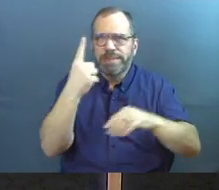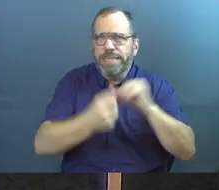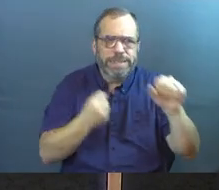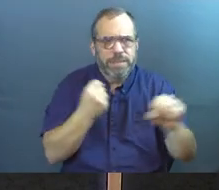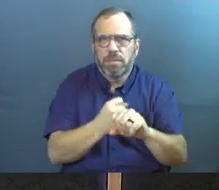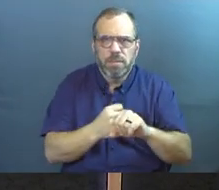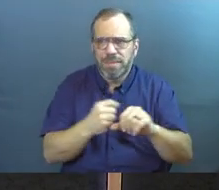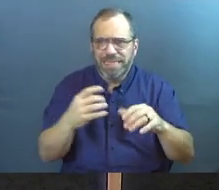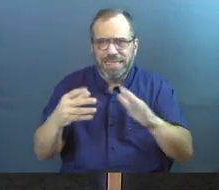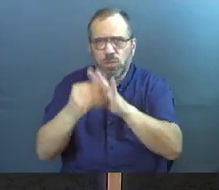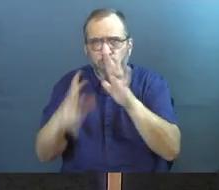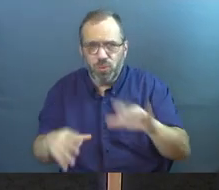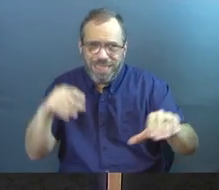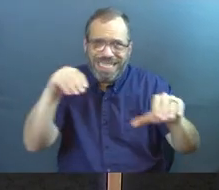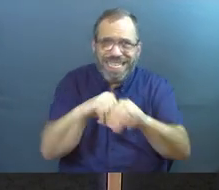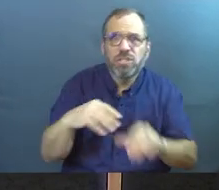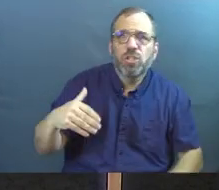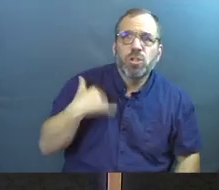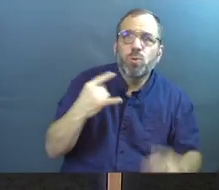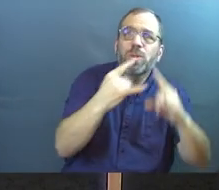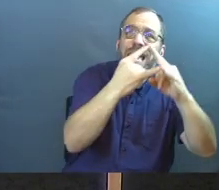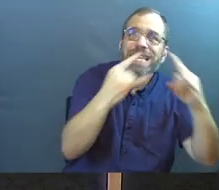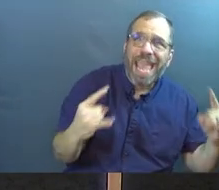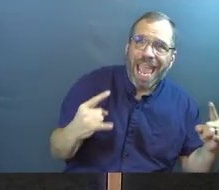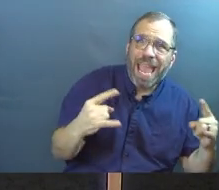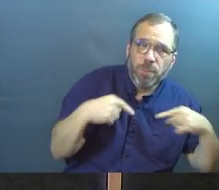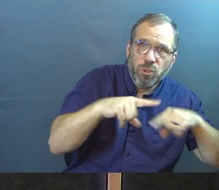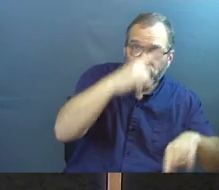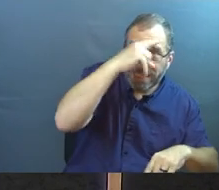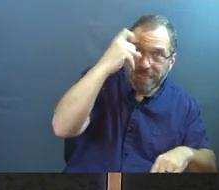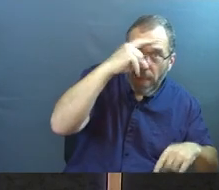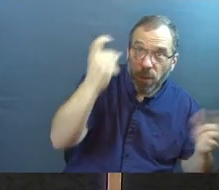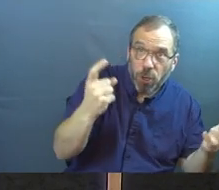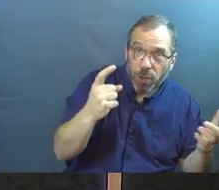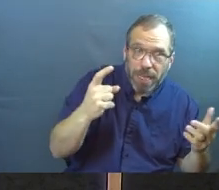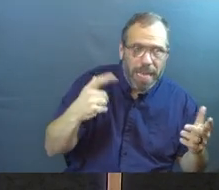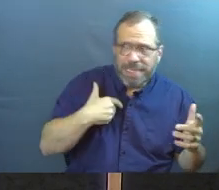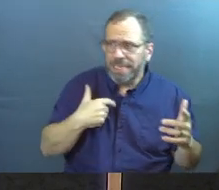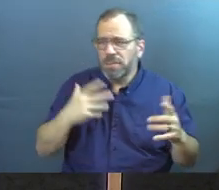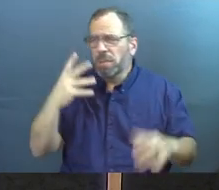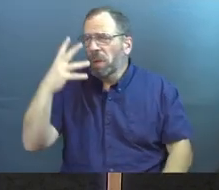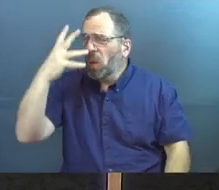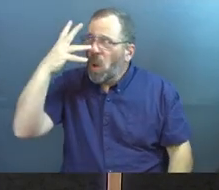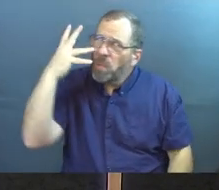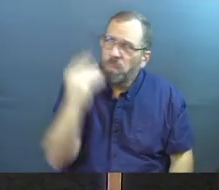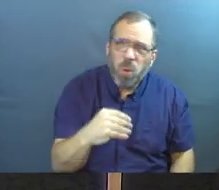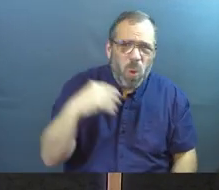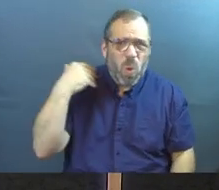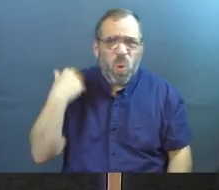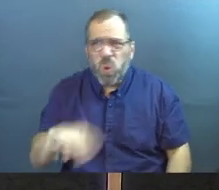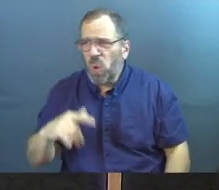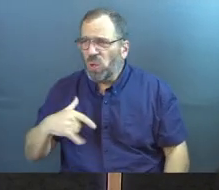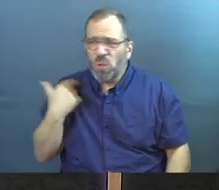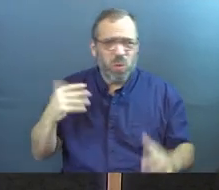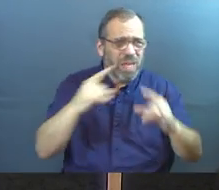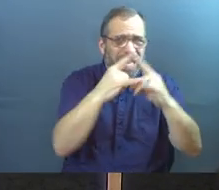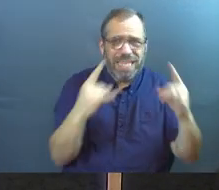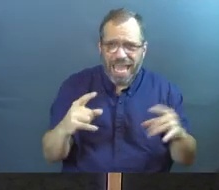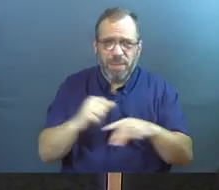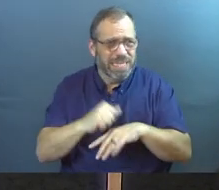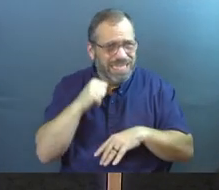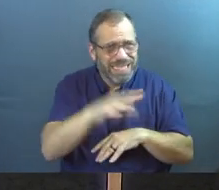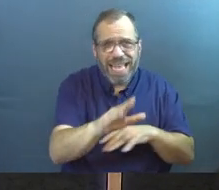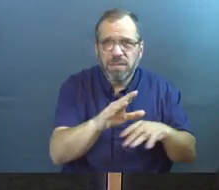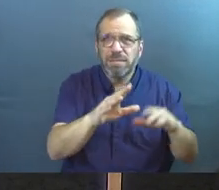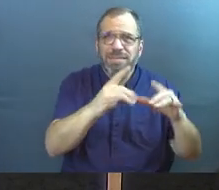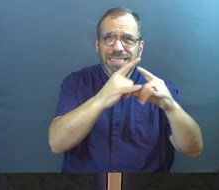year, they're trying to get these students into their youth camp during the summer. And they've got these beautiful, wonderful youth camps that they will send